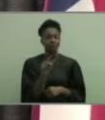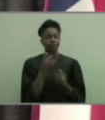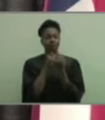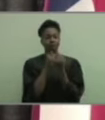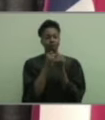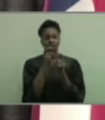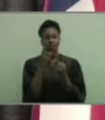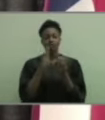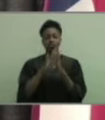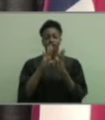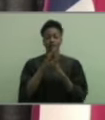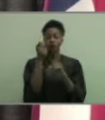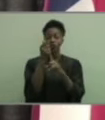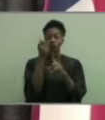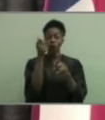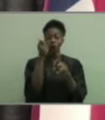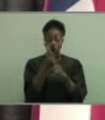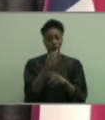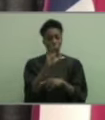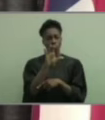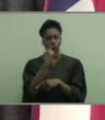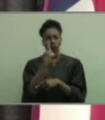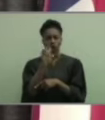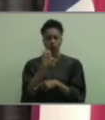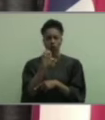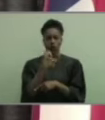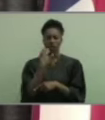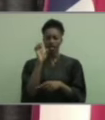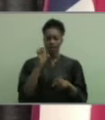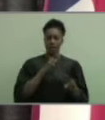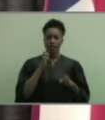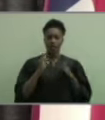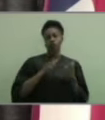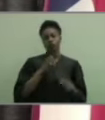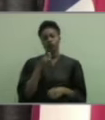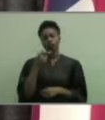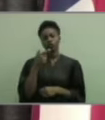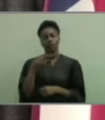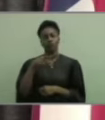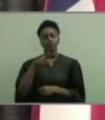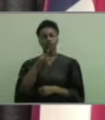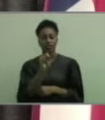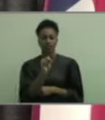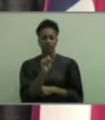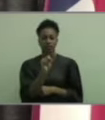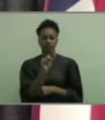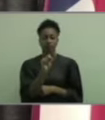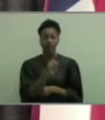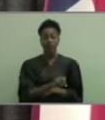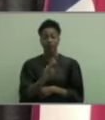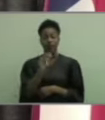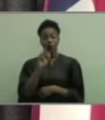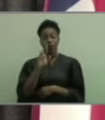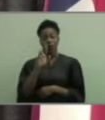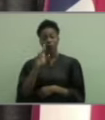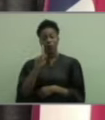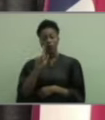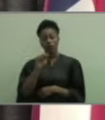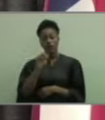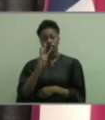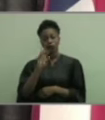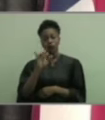in developing your own moral code and emotional GPS. Mark Twain said